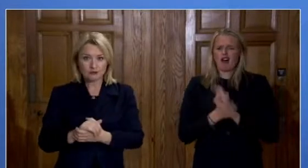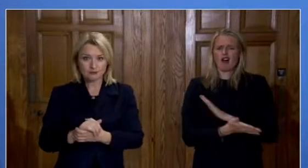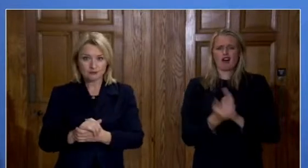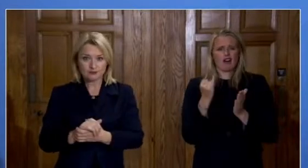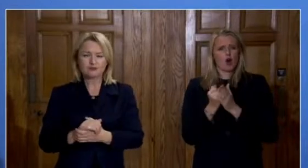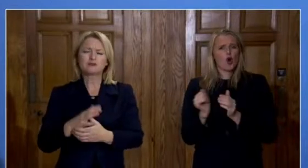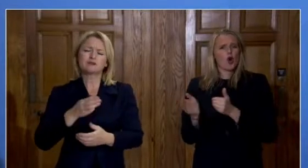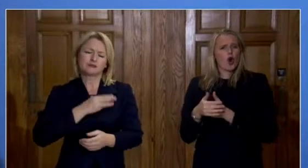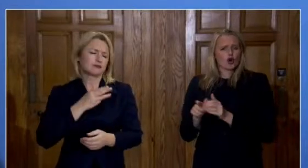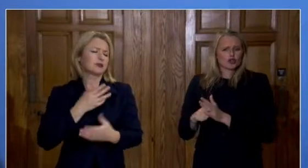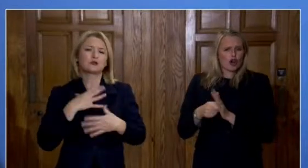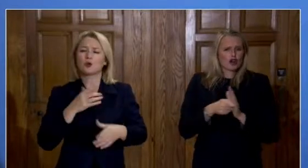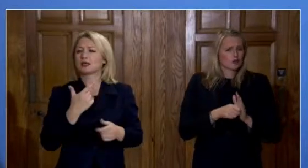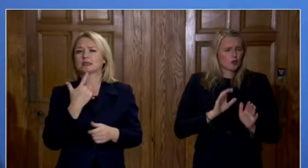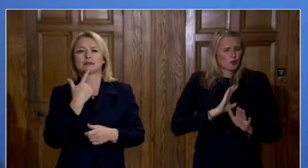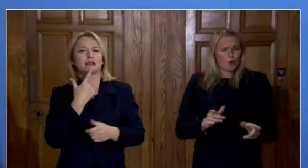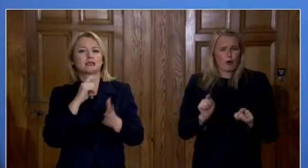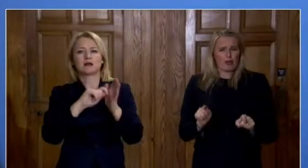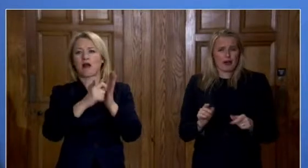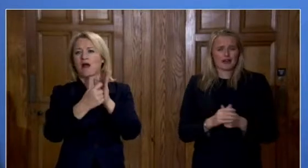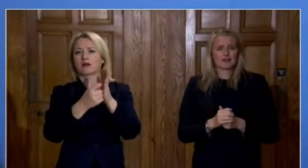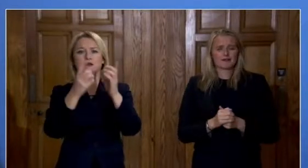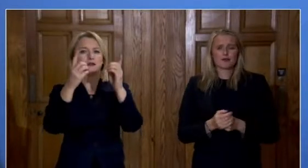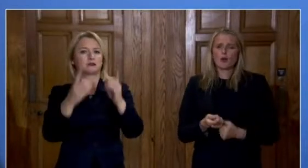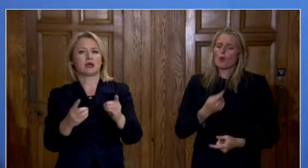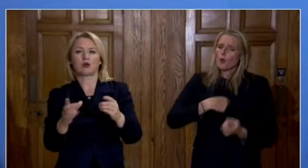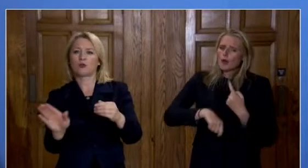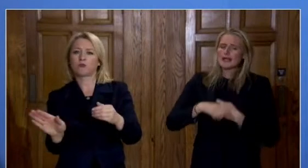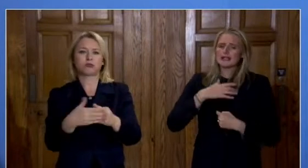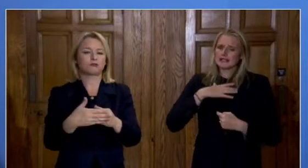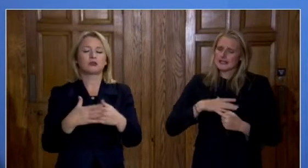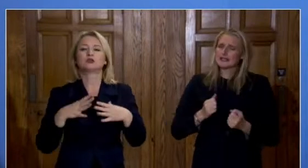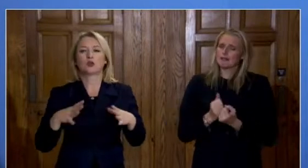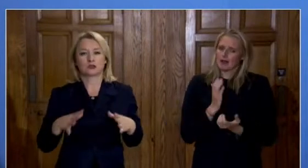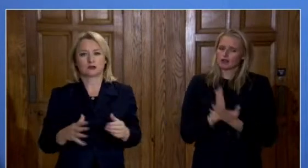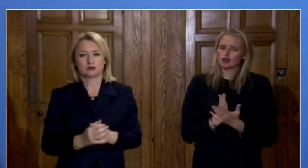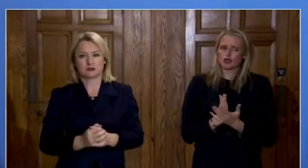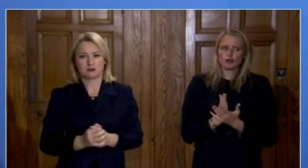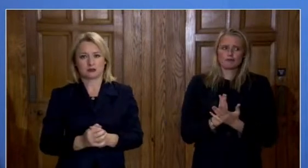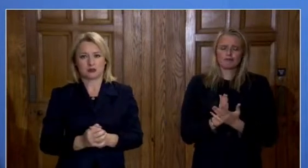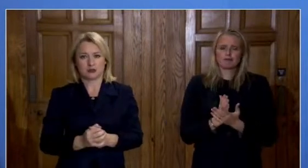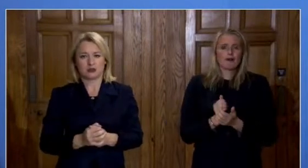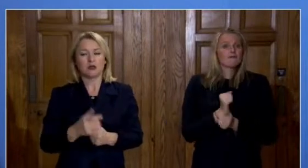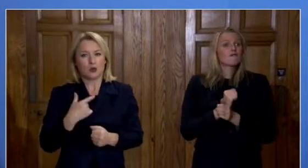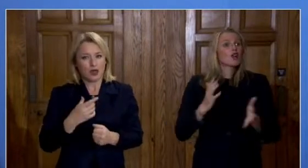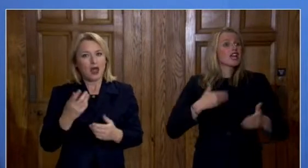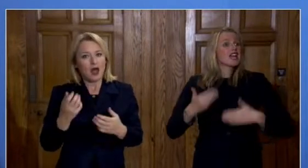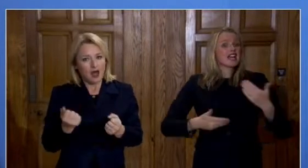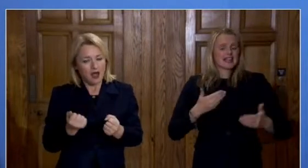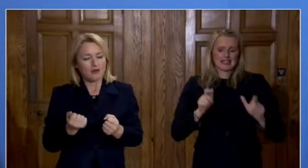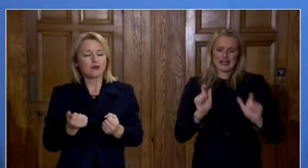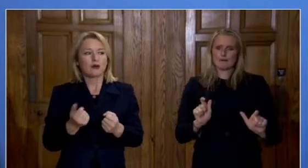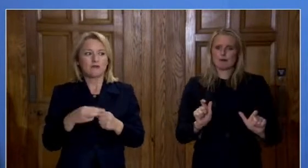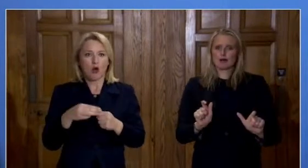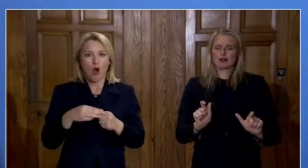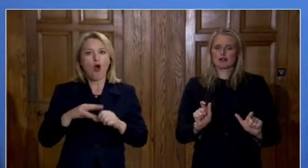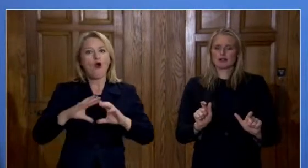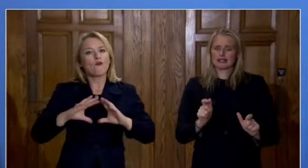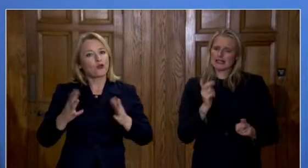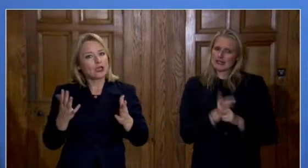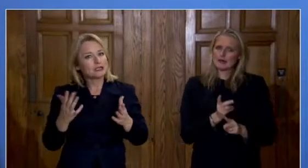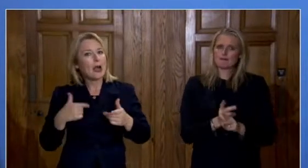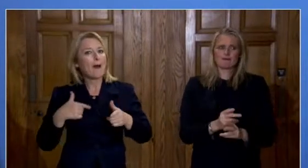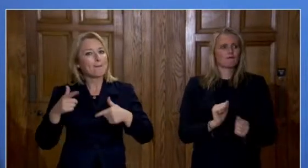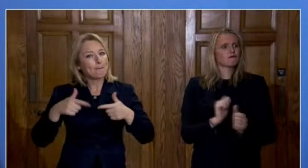To protect the freedom in our daily lives that we have collectively won back. The answer is to follow the